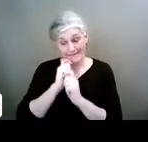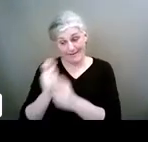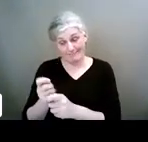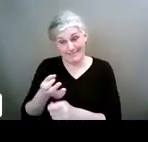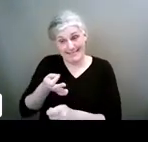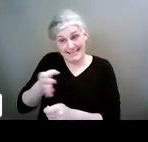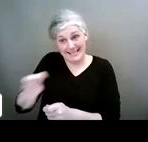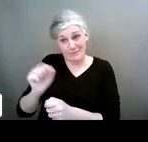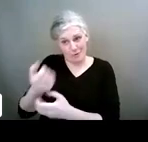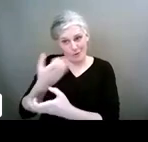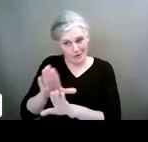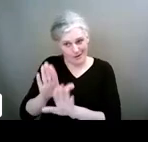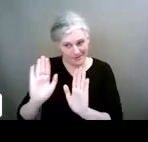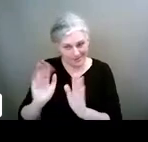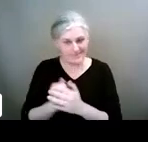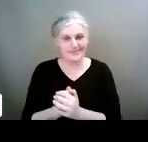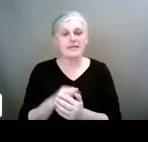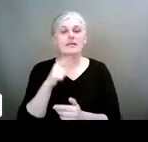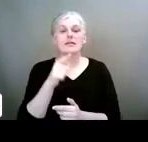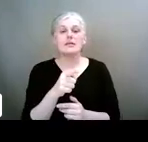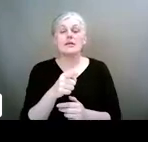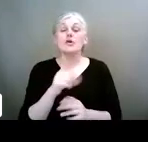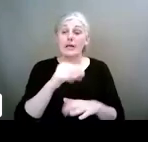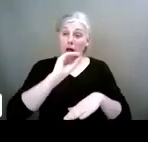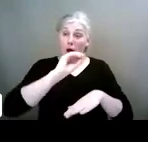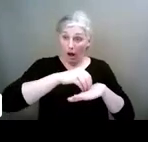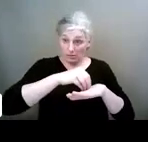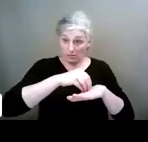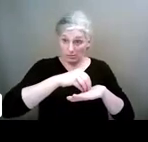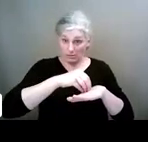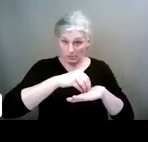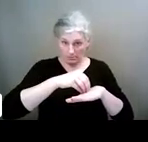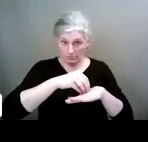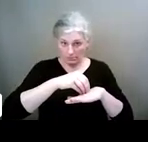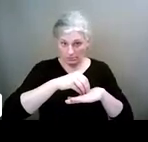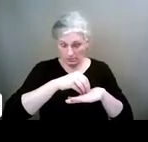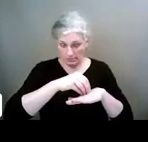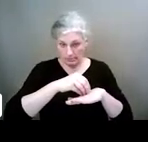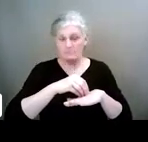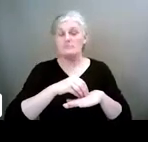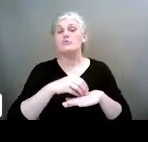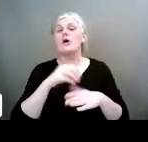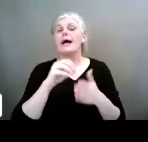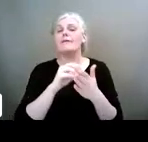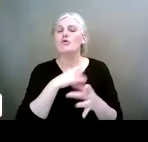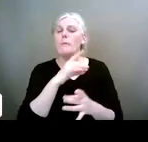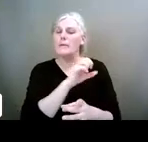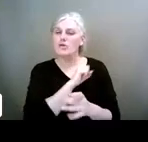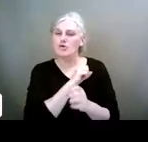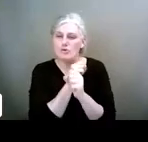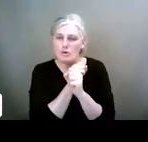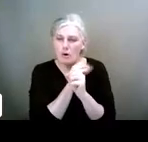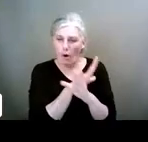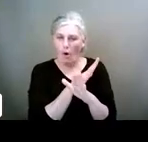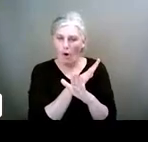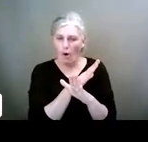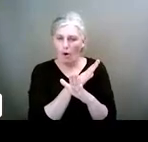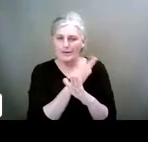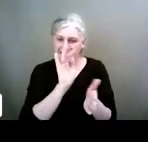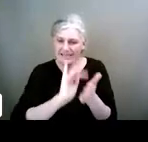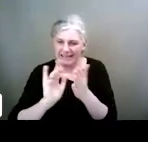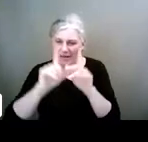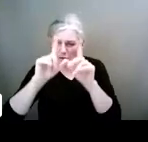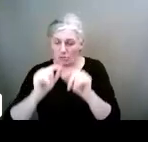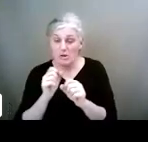So you can turn this on. So if you, if you. So you have to make sure that all of all the devices are on the same